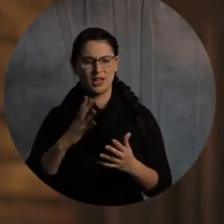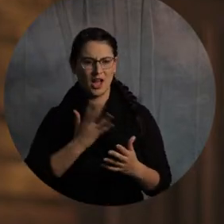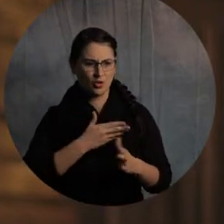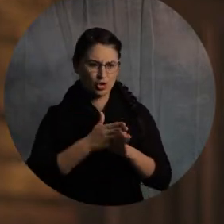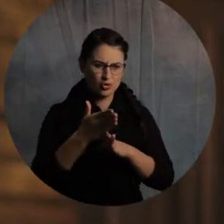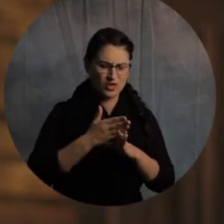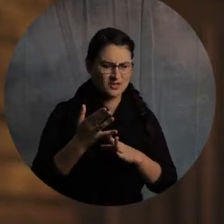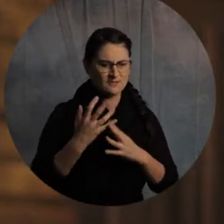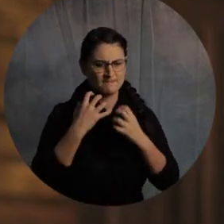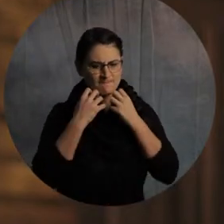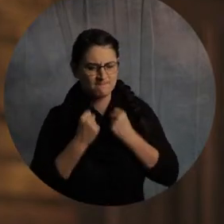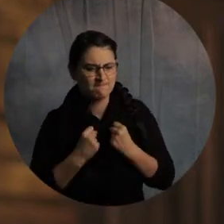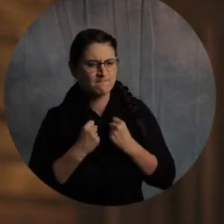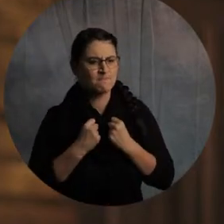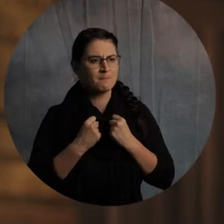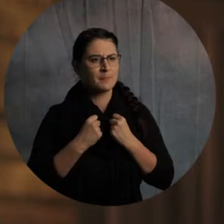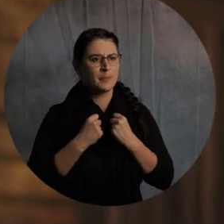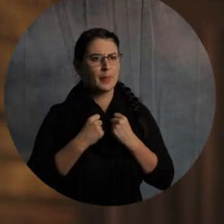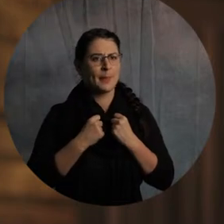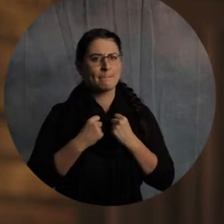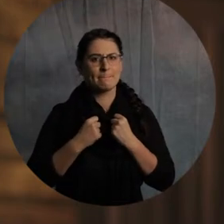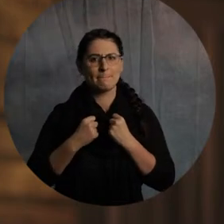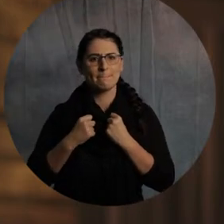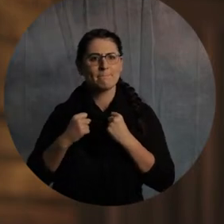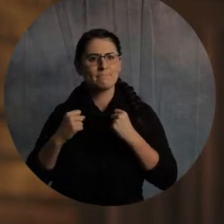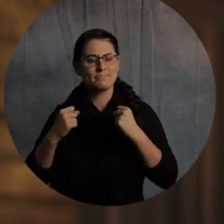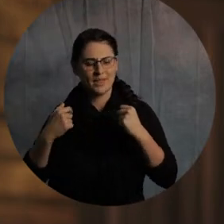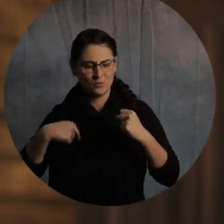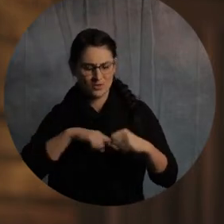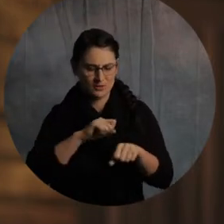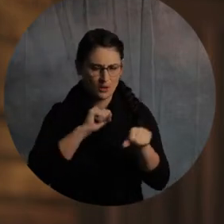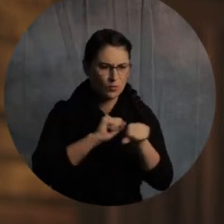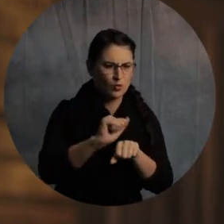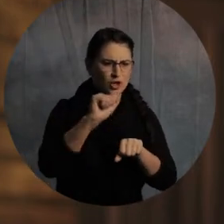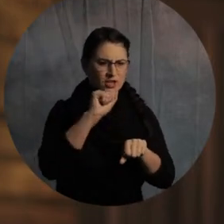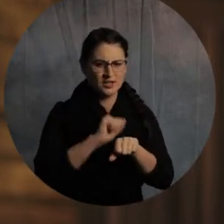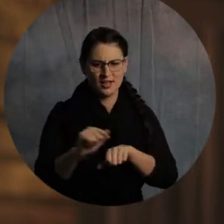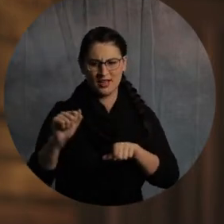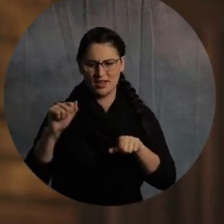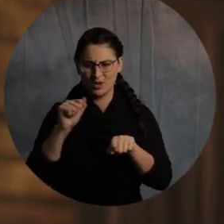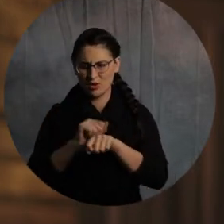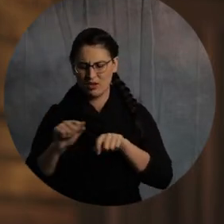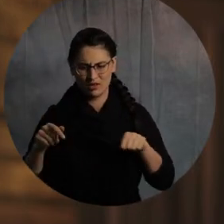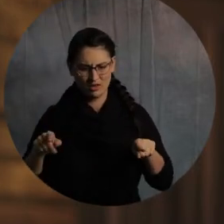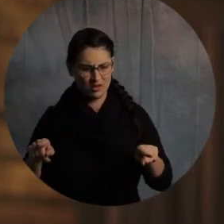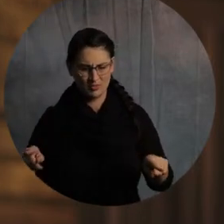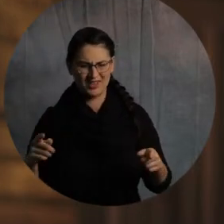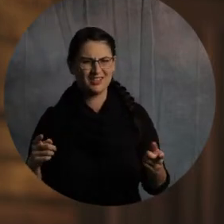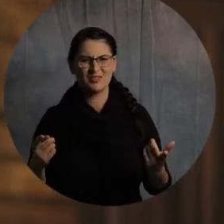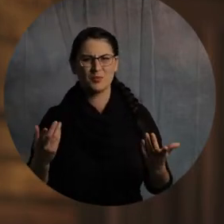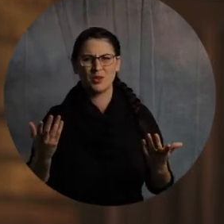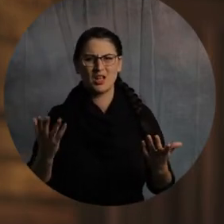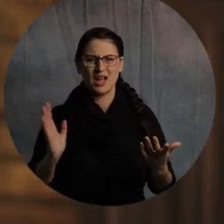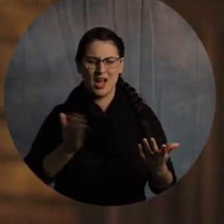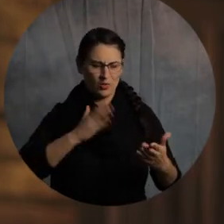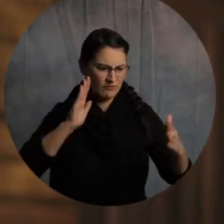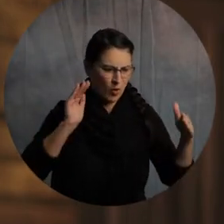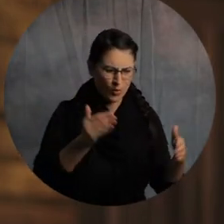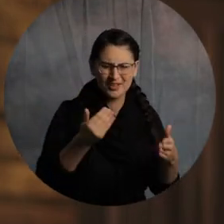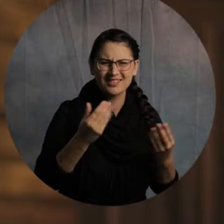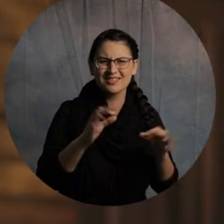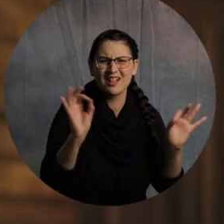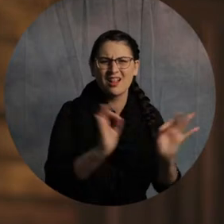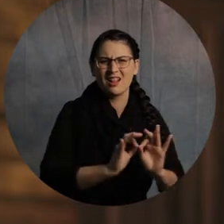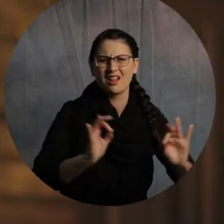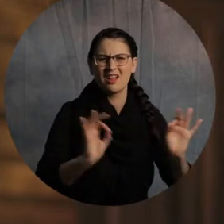to build a sense of unity together as we labor in things that don't matter. But when you labor in things that